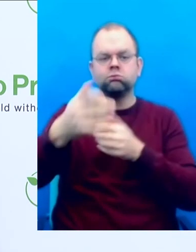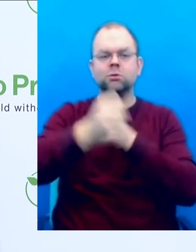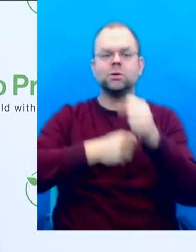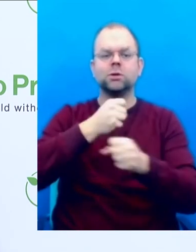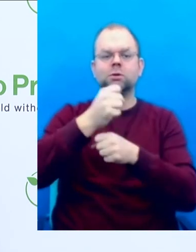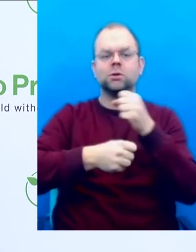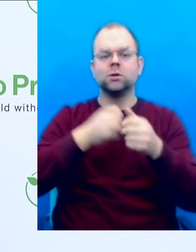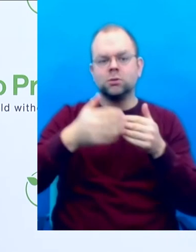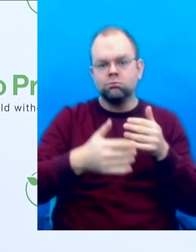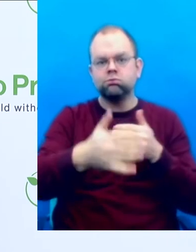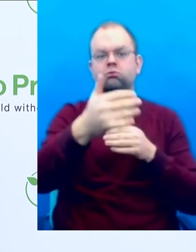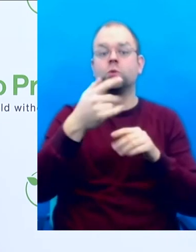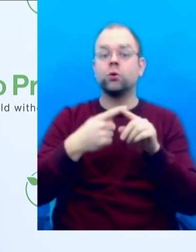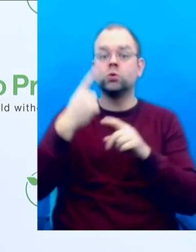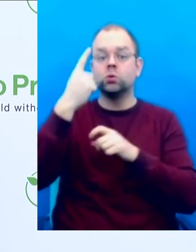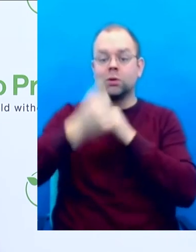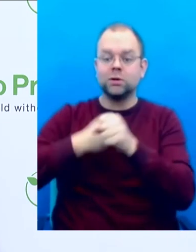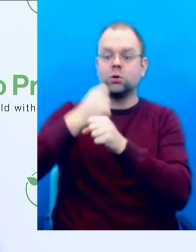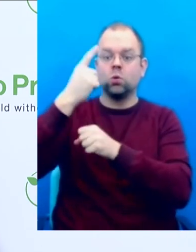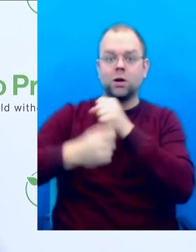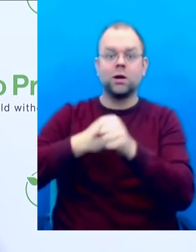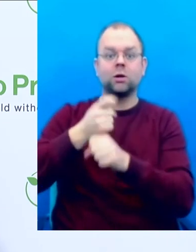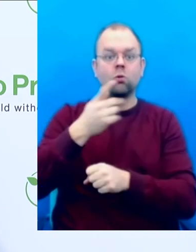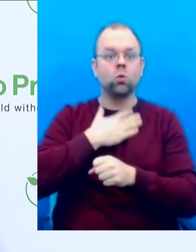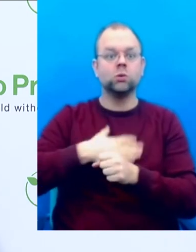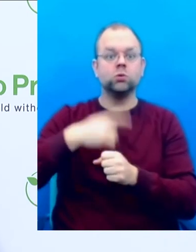ambitious, but I know you people and I know this is realistic.